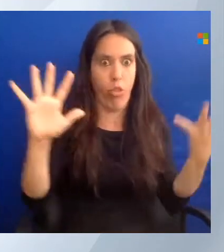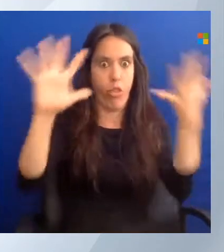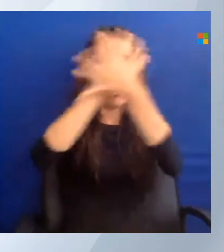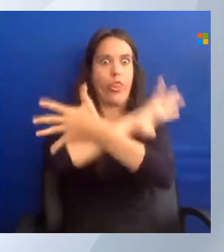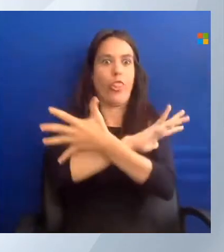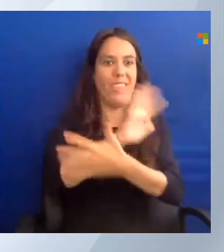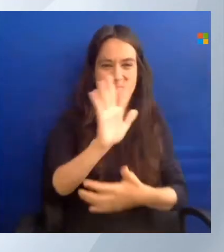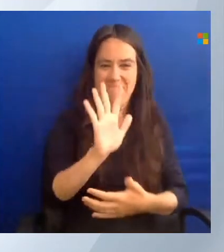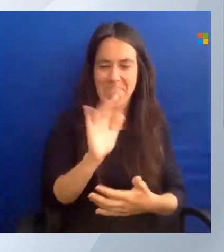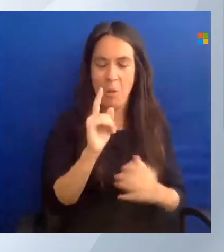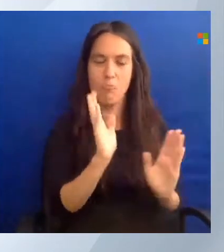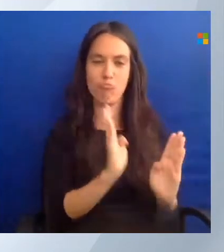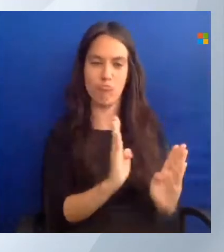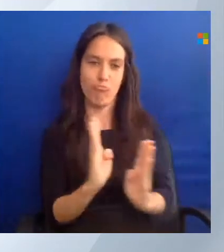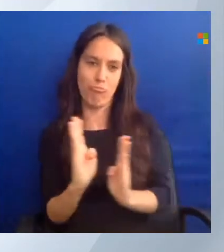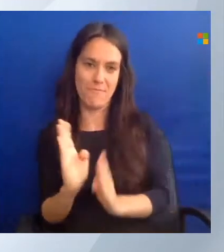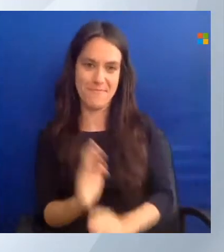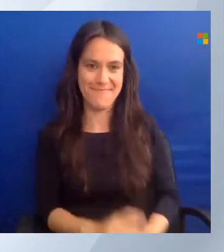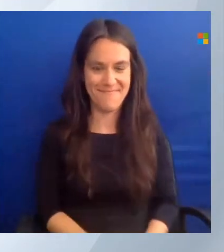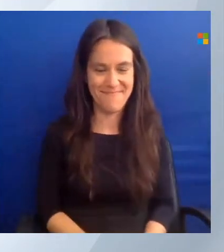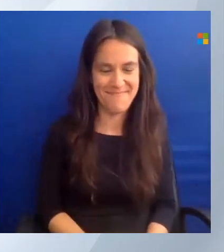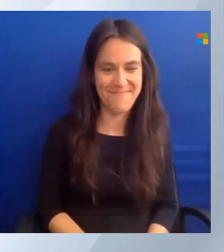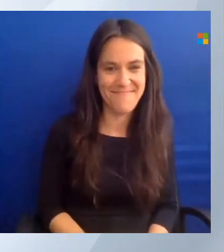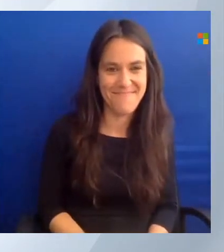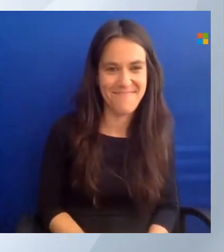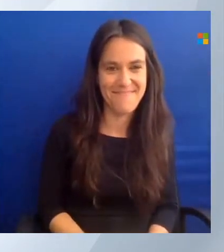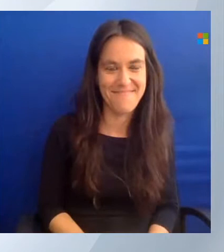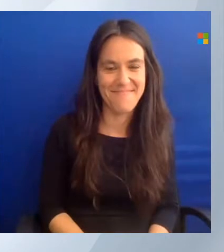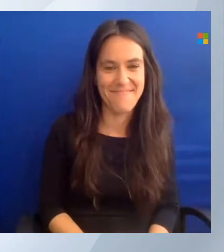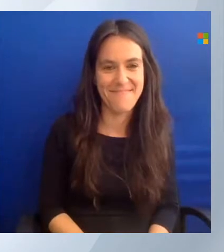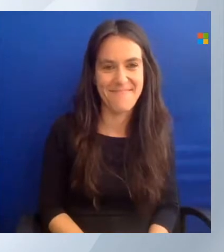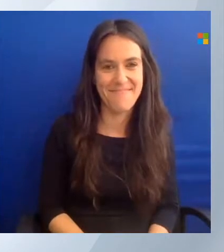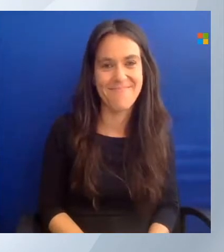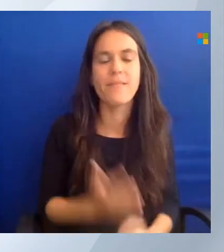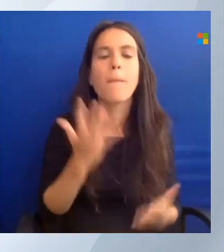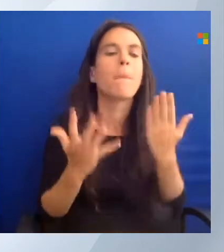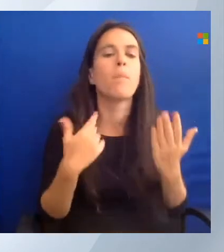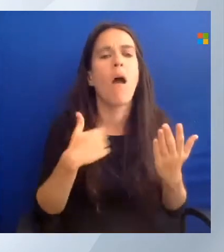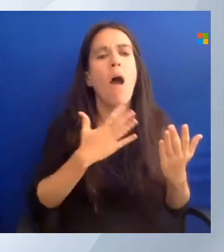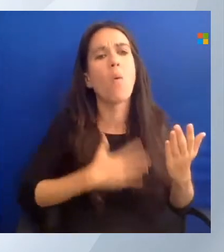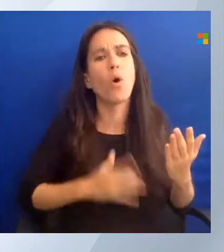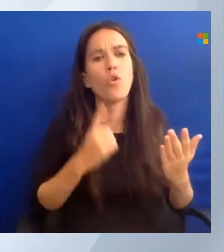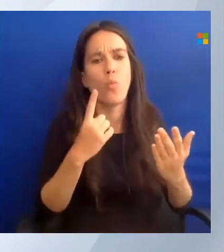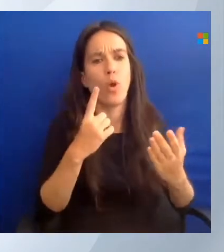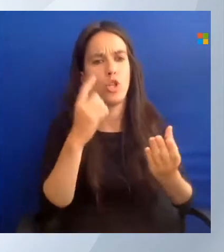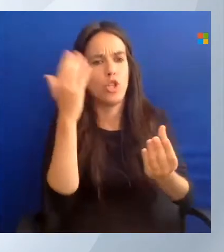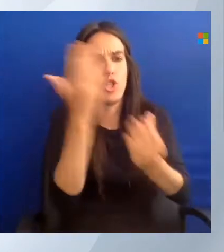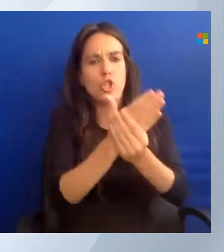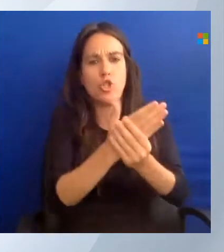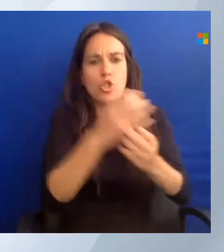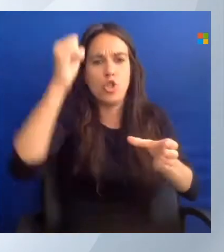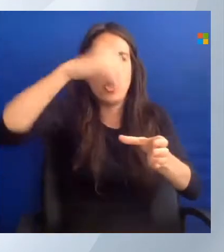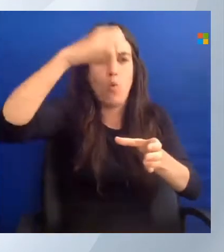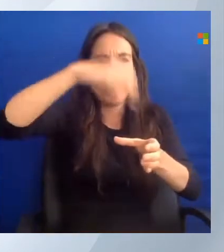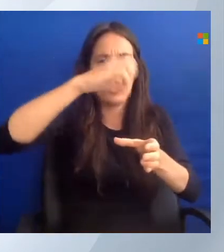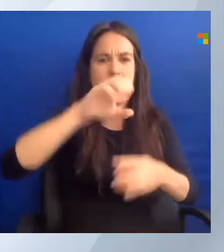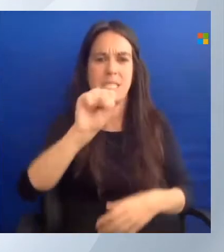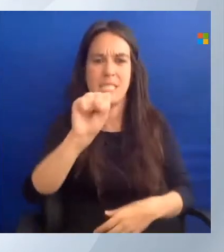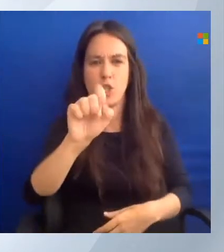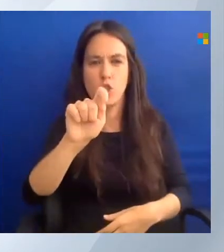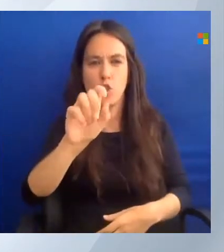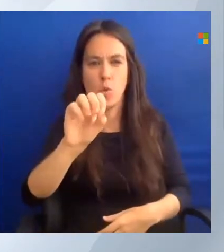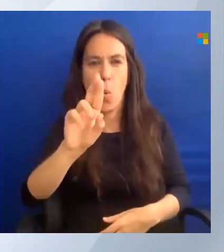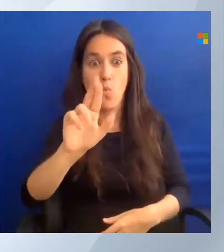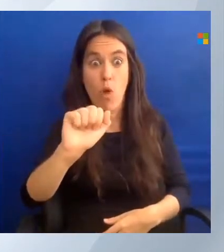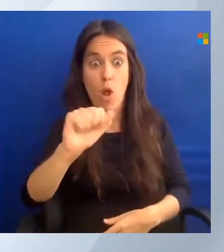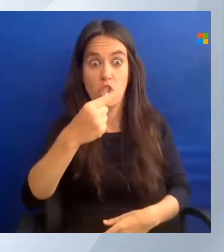And let's say now I want to create a storage account. And I'm going to give a spoiler. We're going to create a lot of storage accounts today. Two